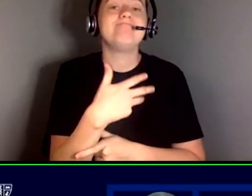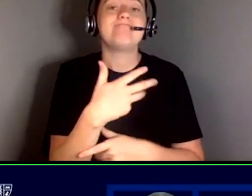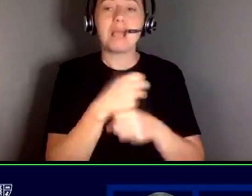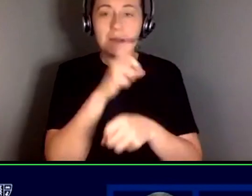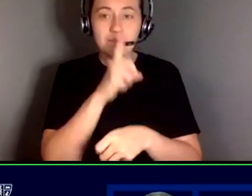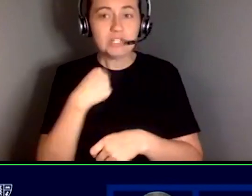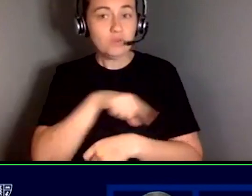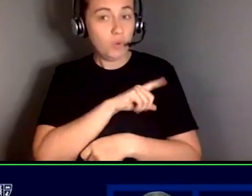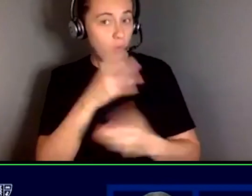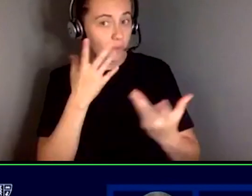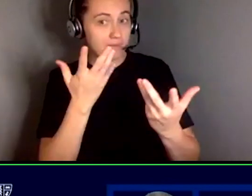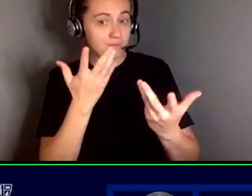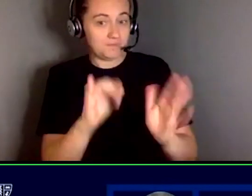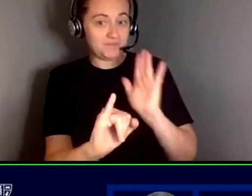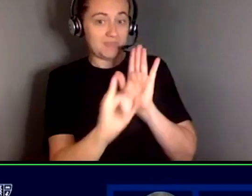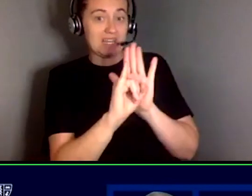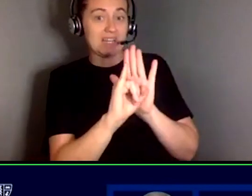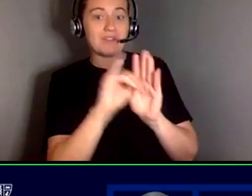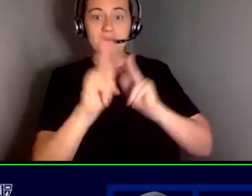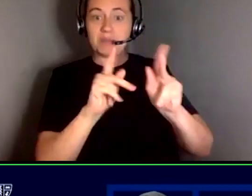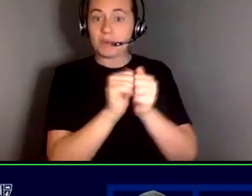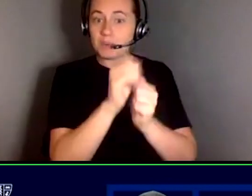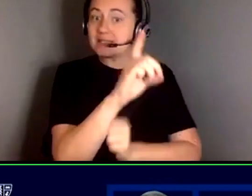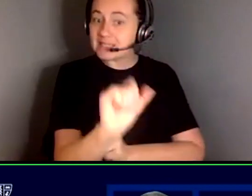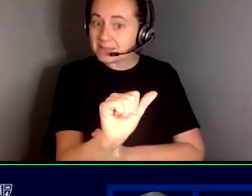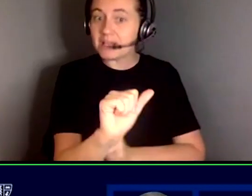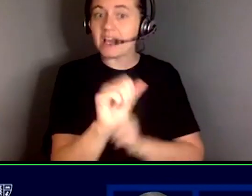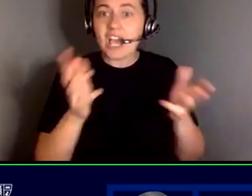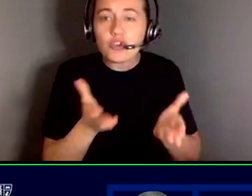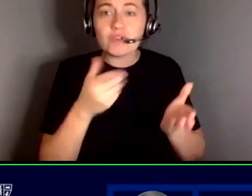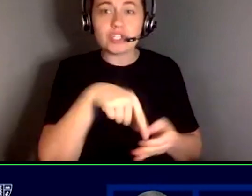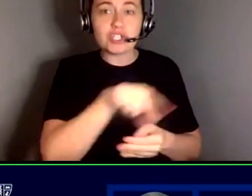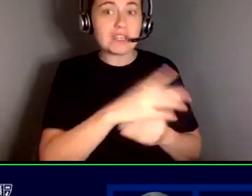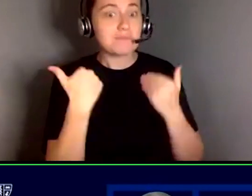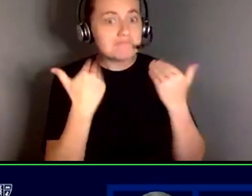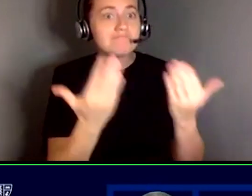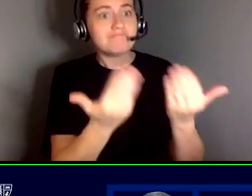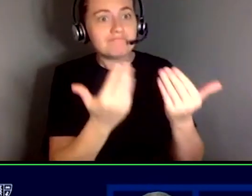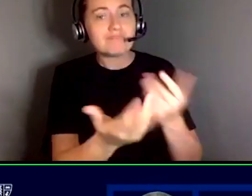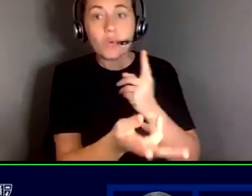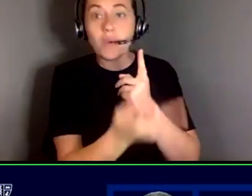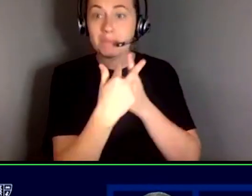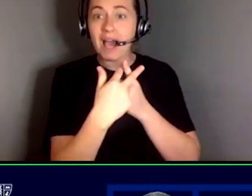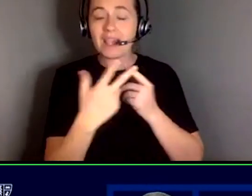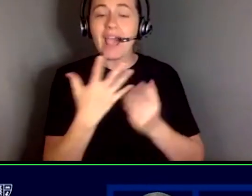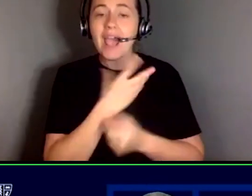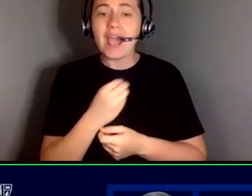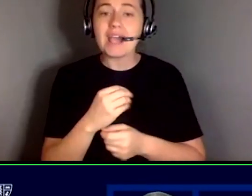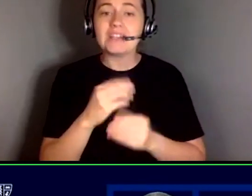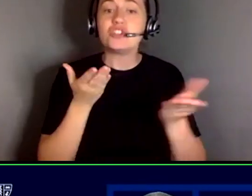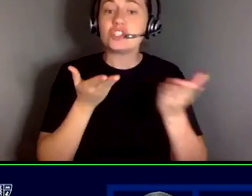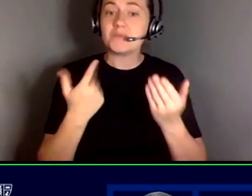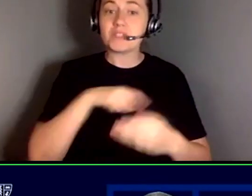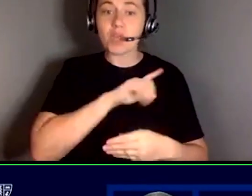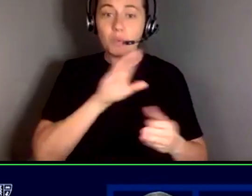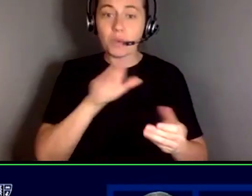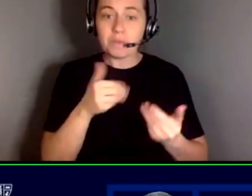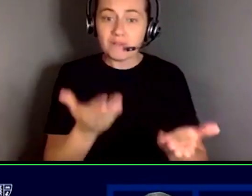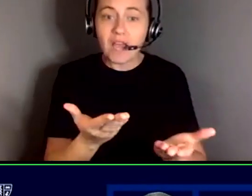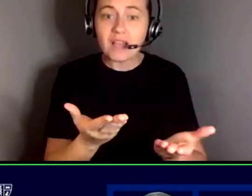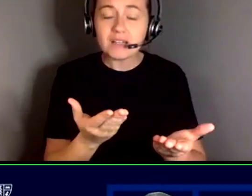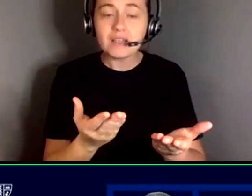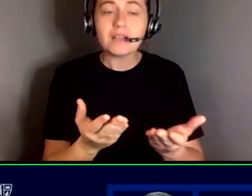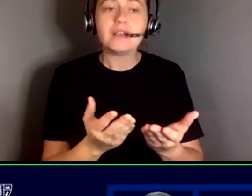we're identifying persons with disabilities and encouraging them to apply um as well as the services that we provide um